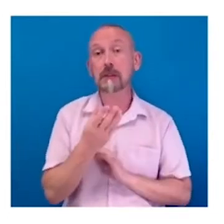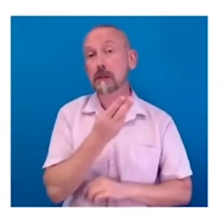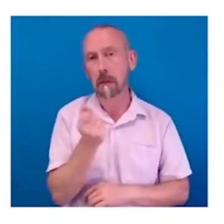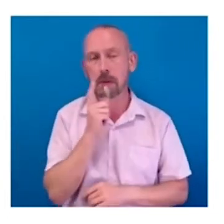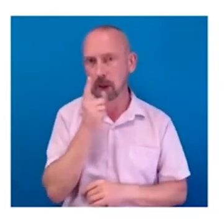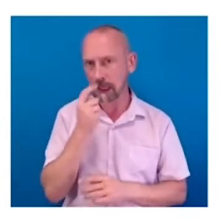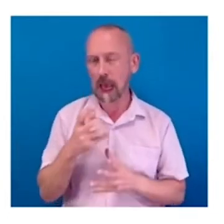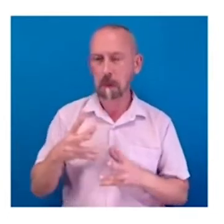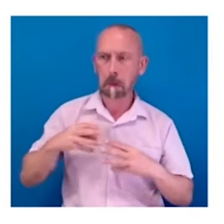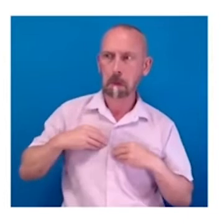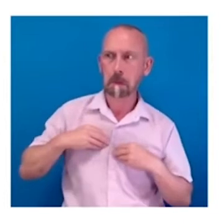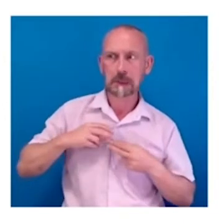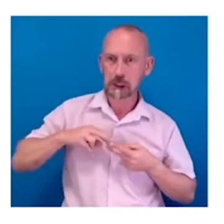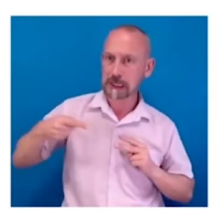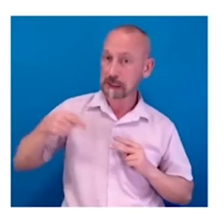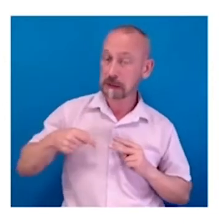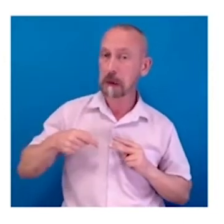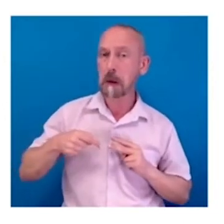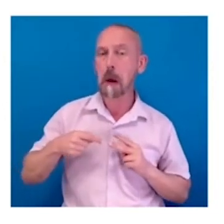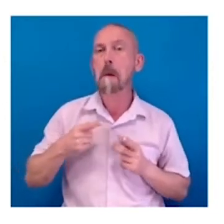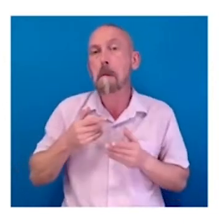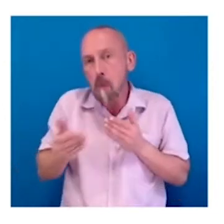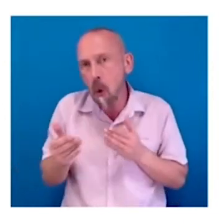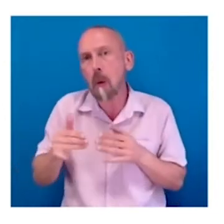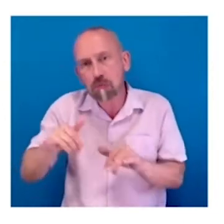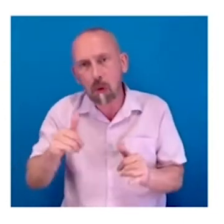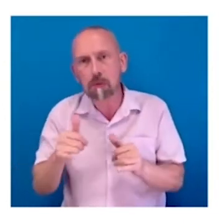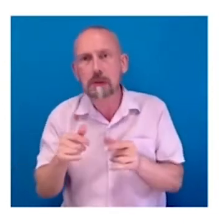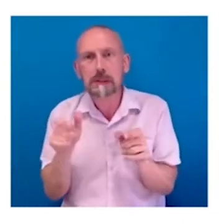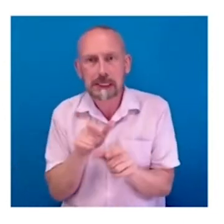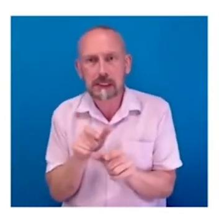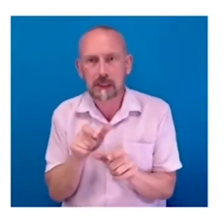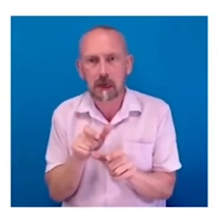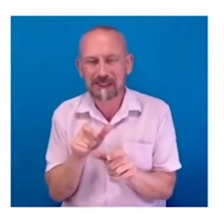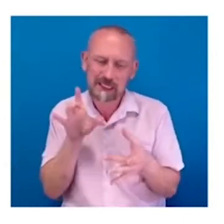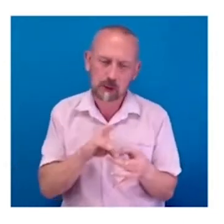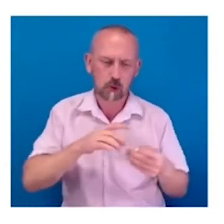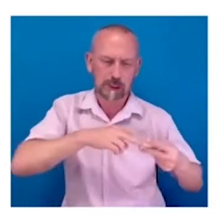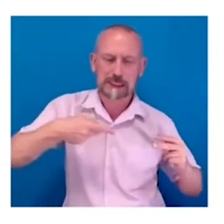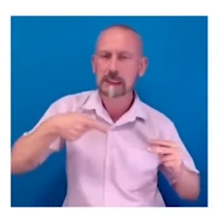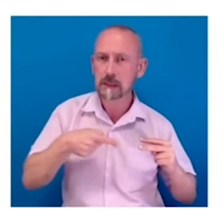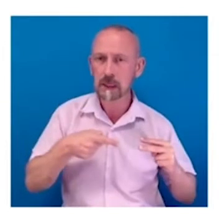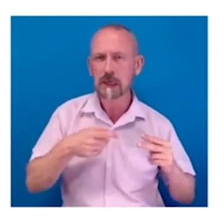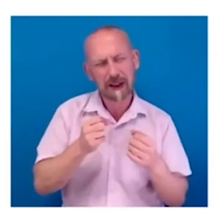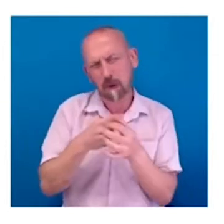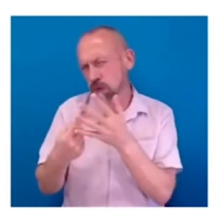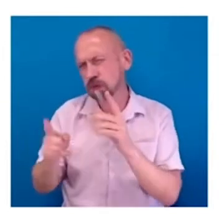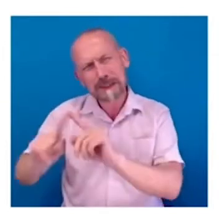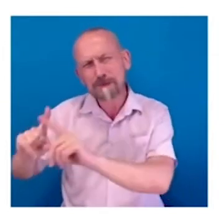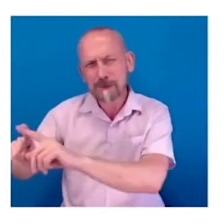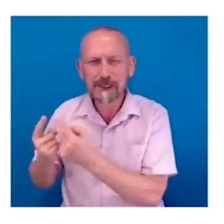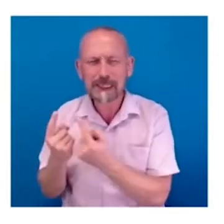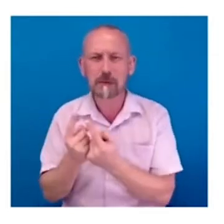to dyslexia through your genetic coding, you know. There's various other things, but that will be a